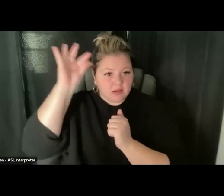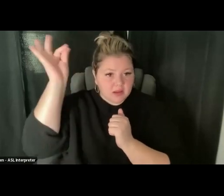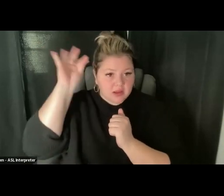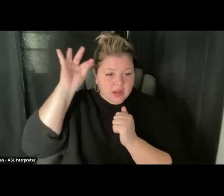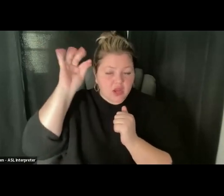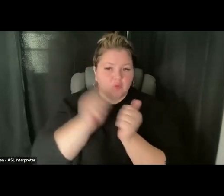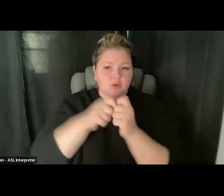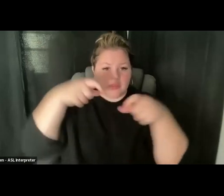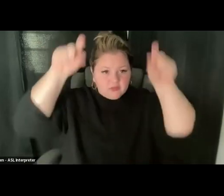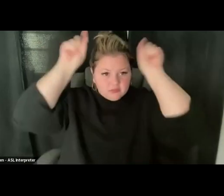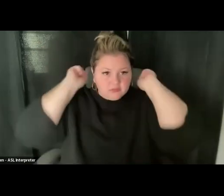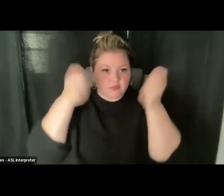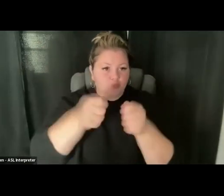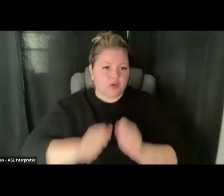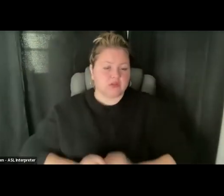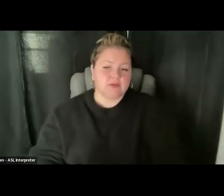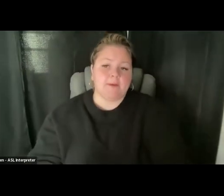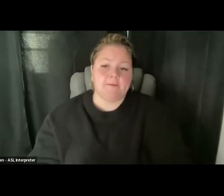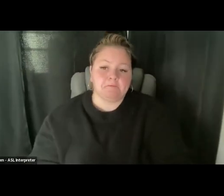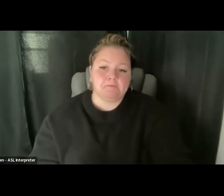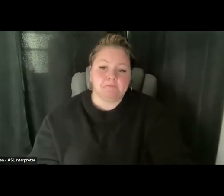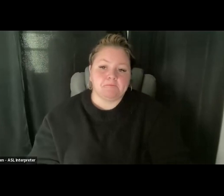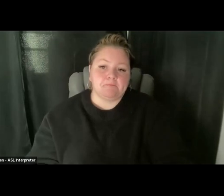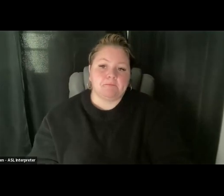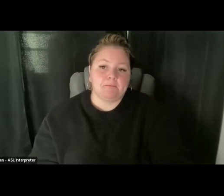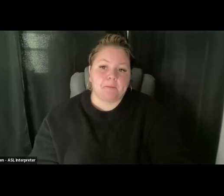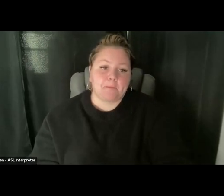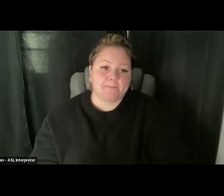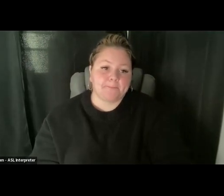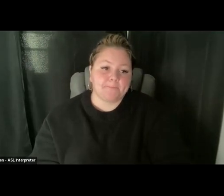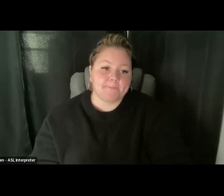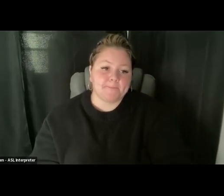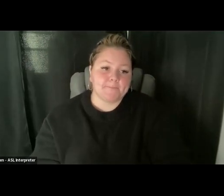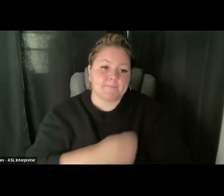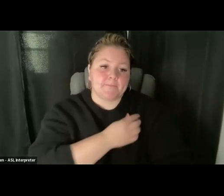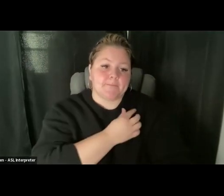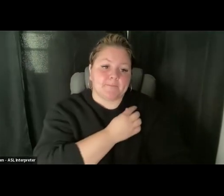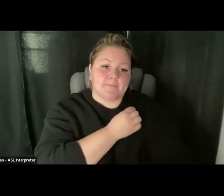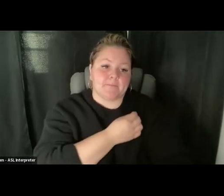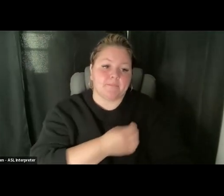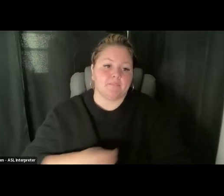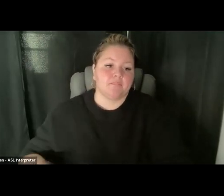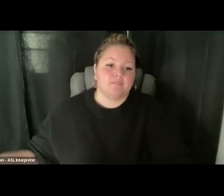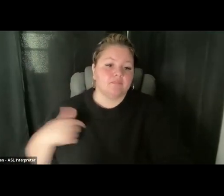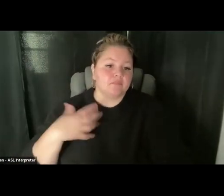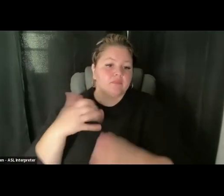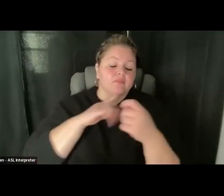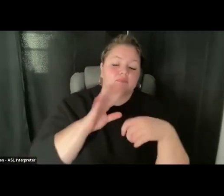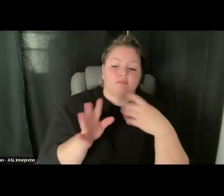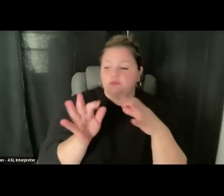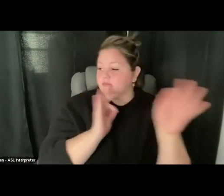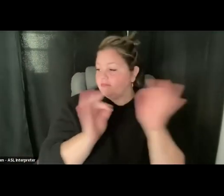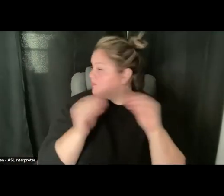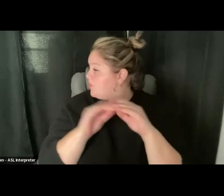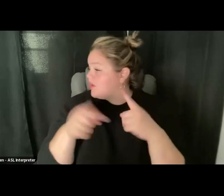So I'm going to be talking a little bit about what's going on in the voting rights landscape at a